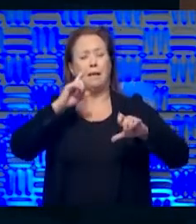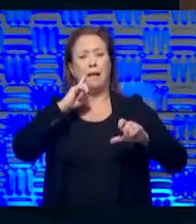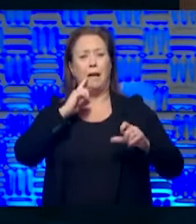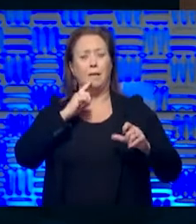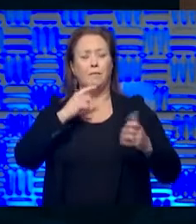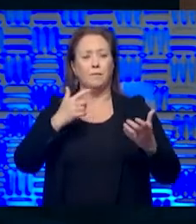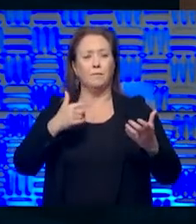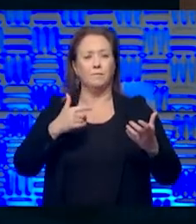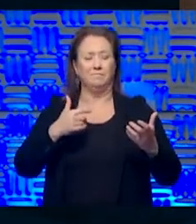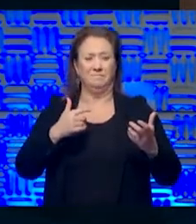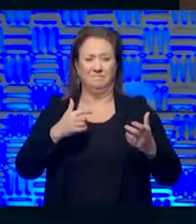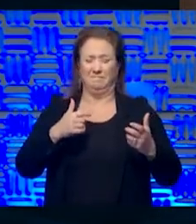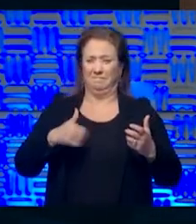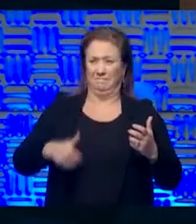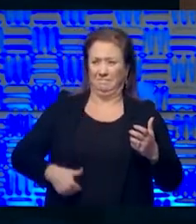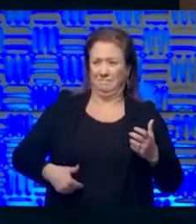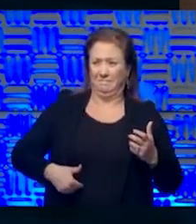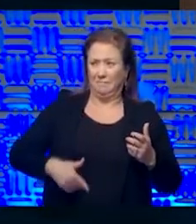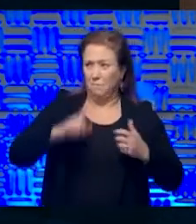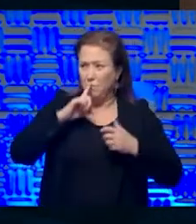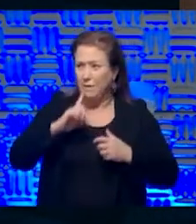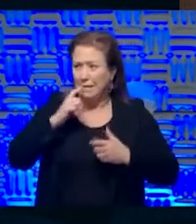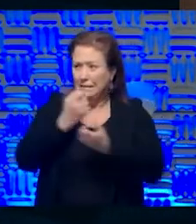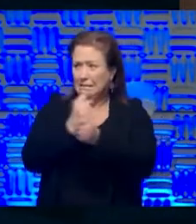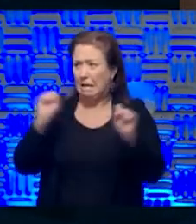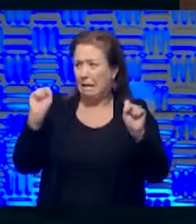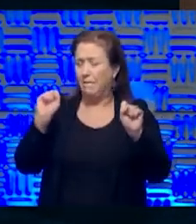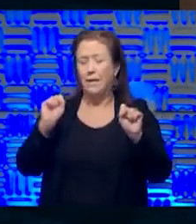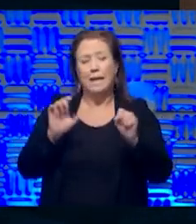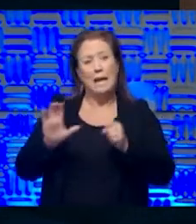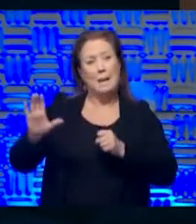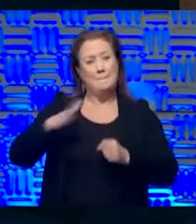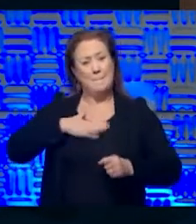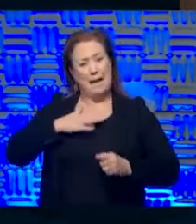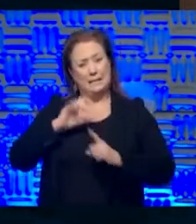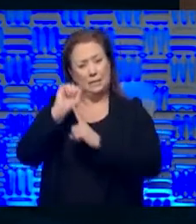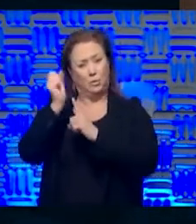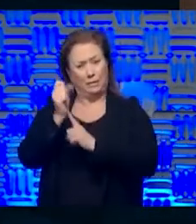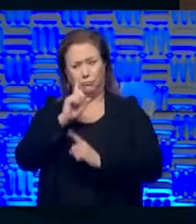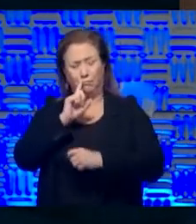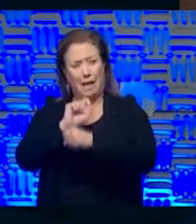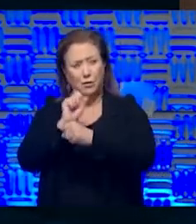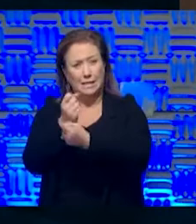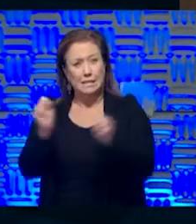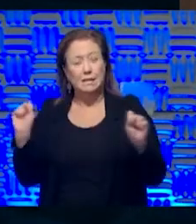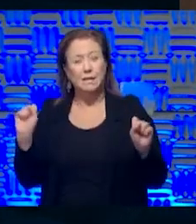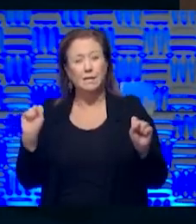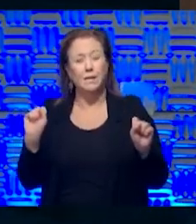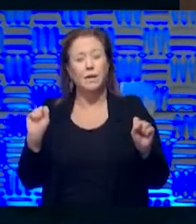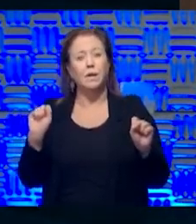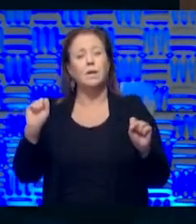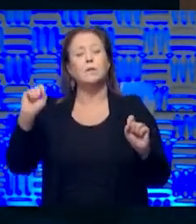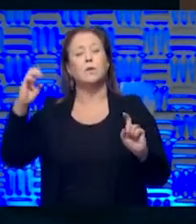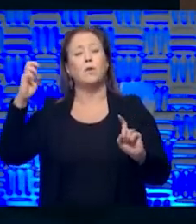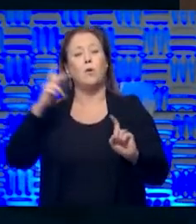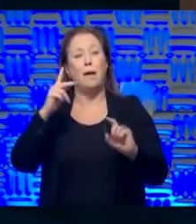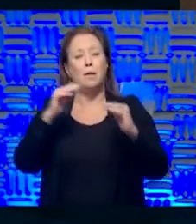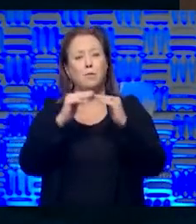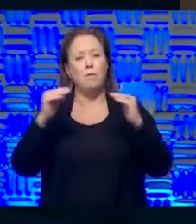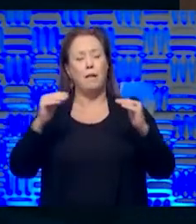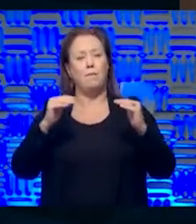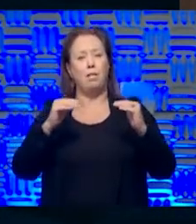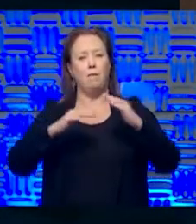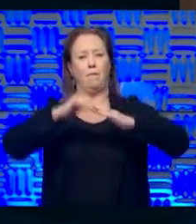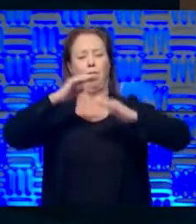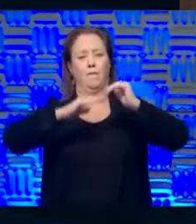Dr. Norman, people want to know in their own circumstance where they are. And so to get us back to a level of comfort, a level of confidence,